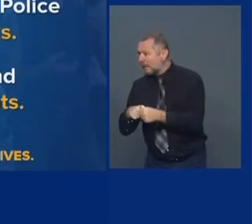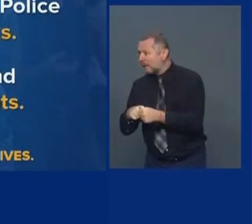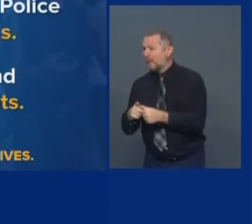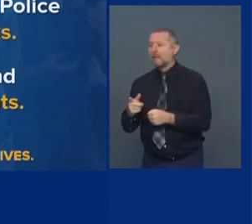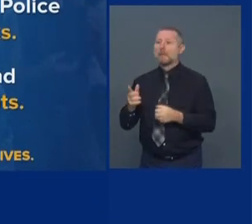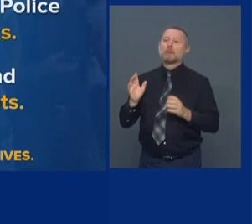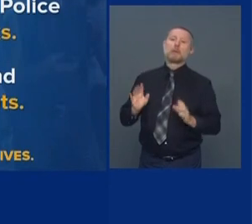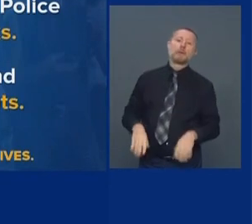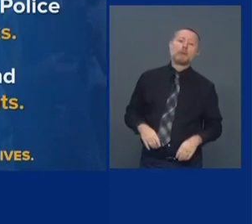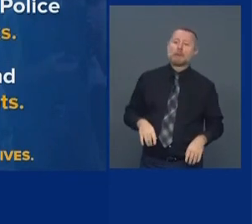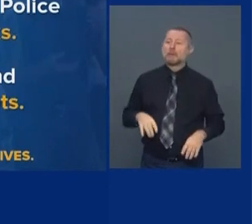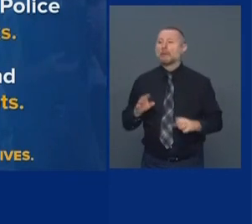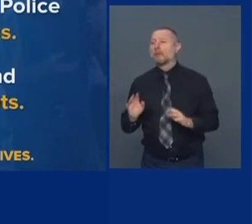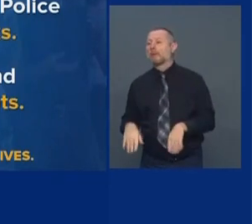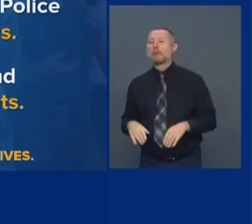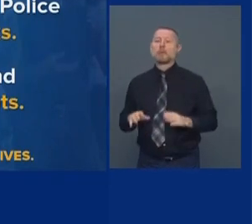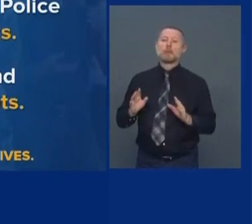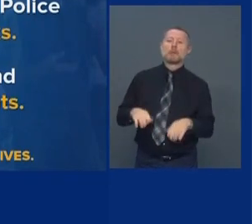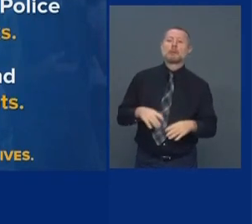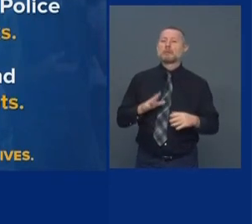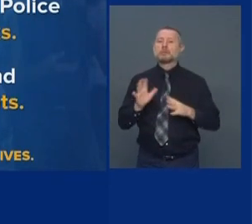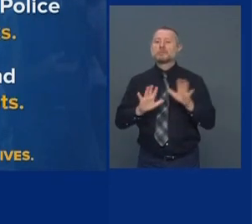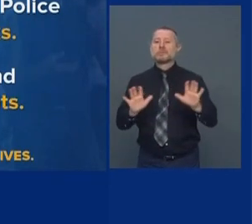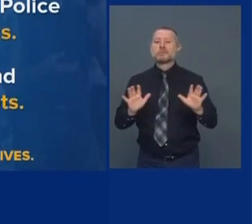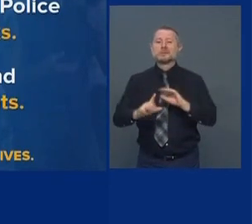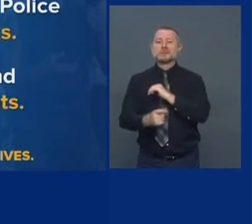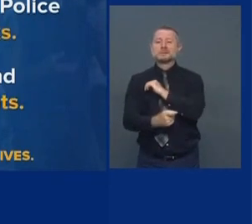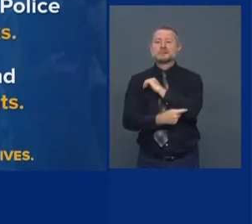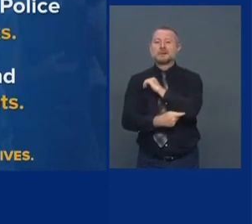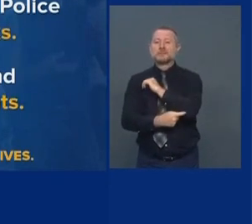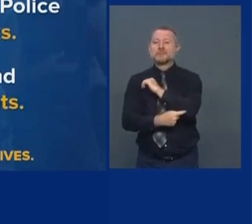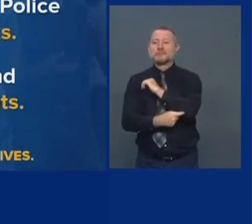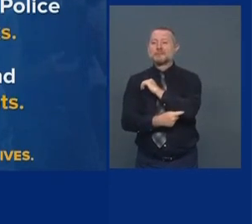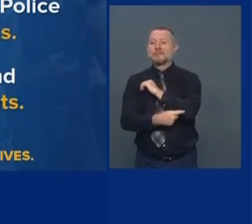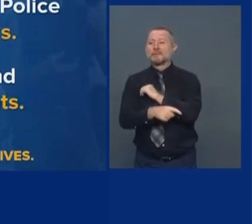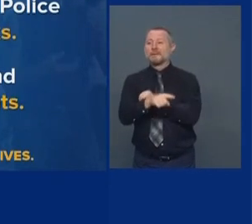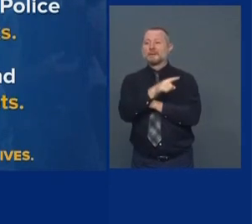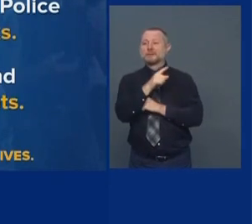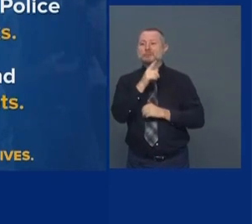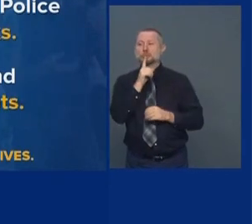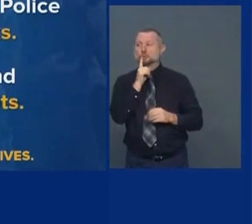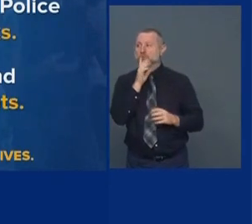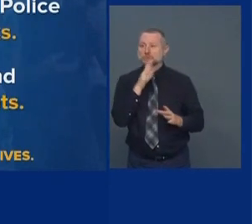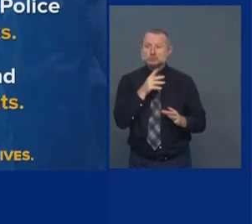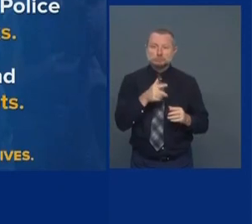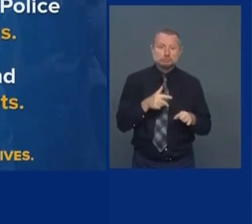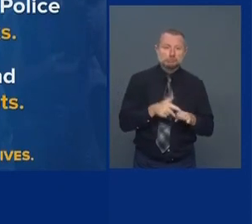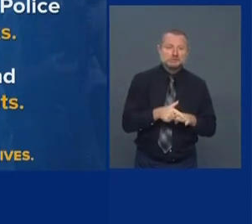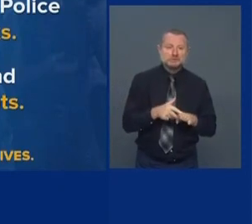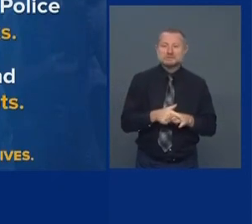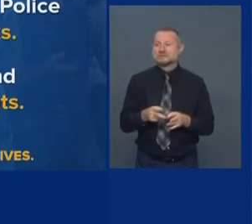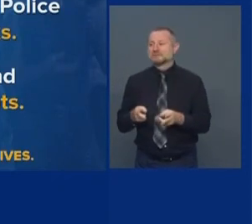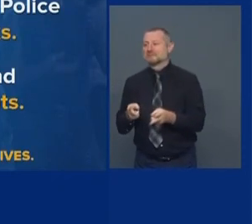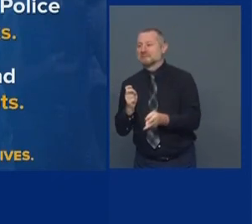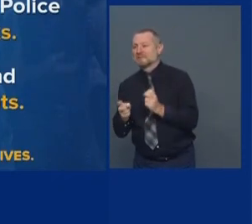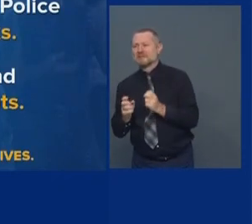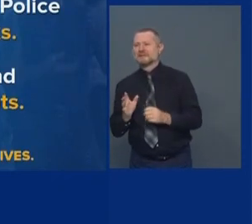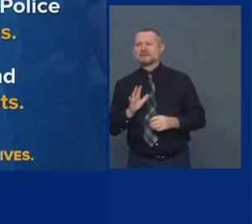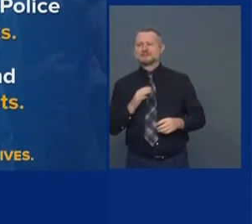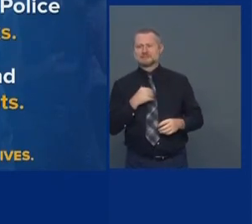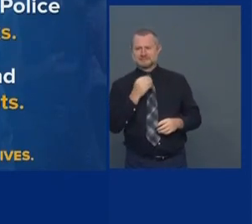cheat or to steal. Do the compliance. Let them know you could do compliance.